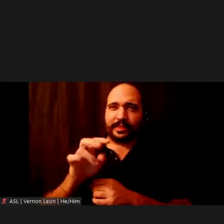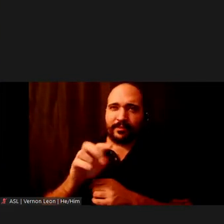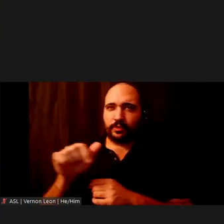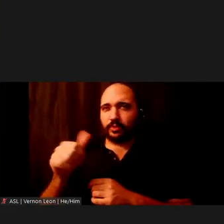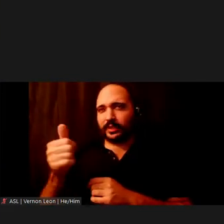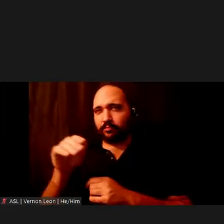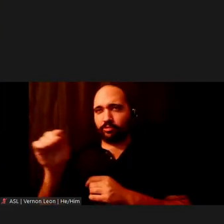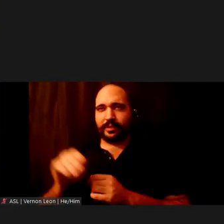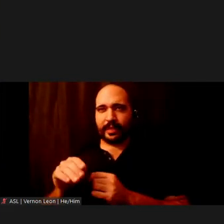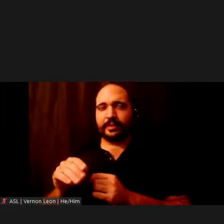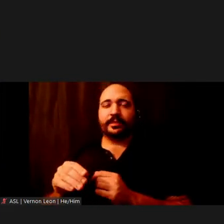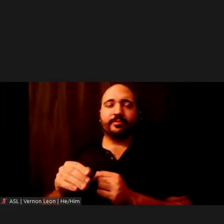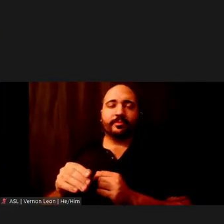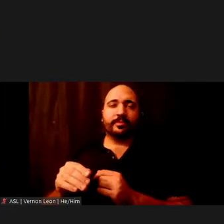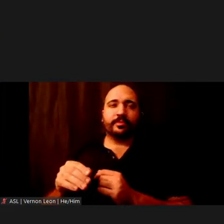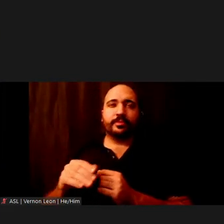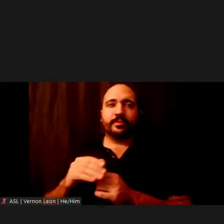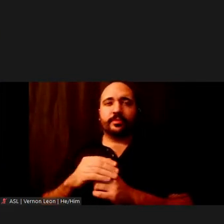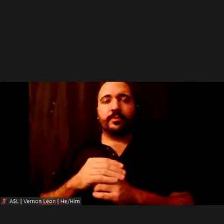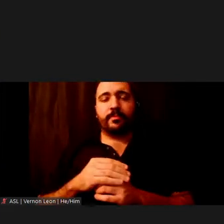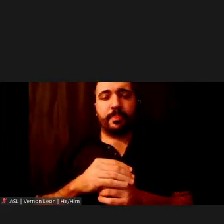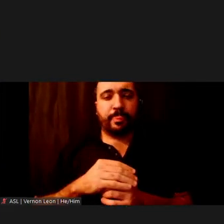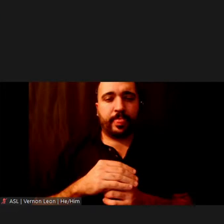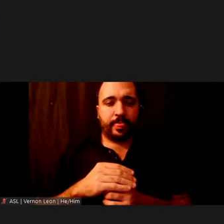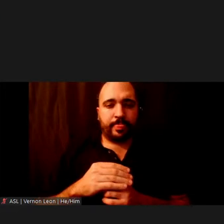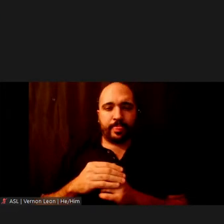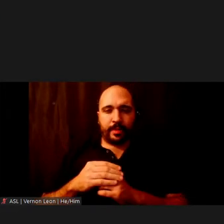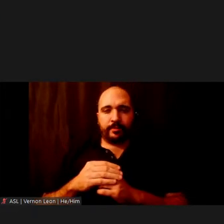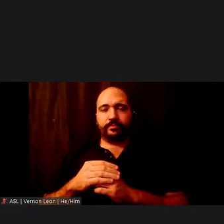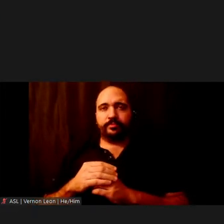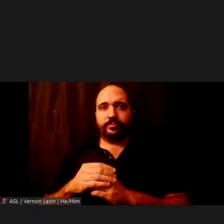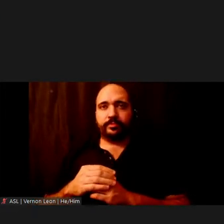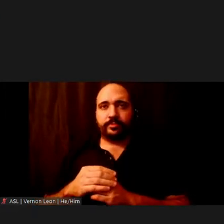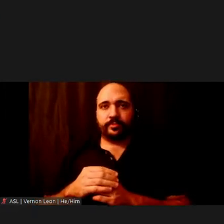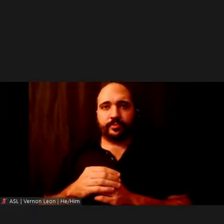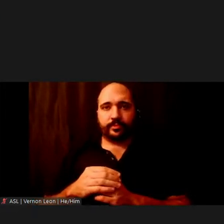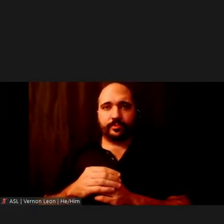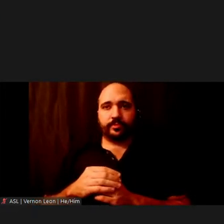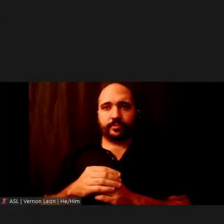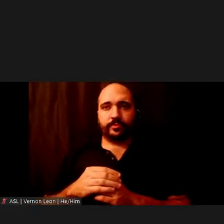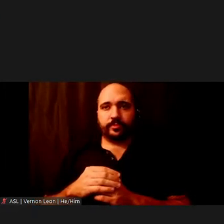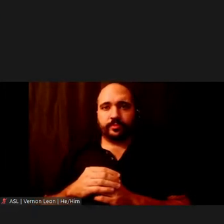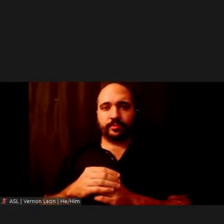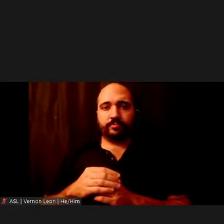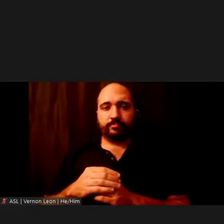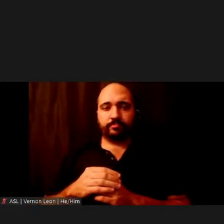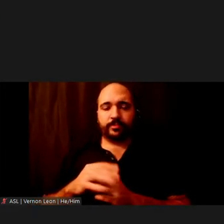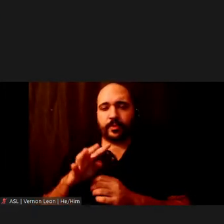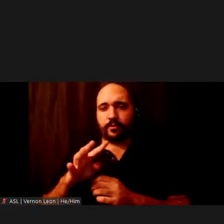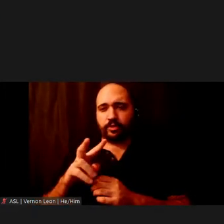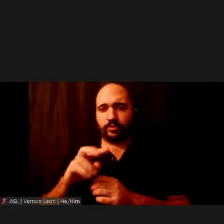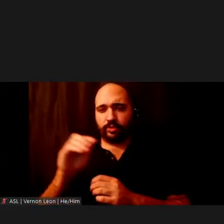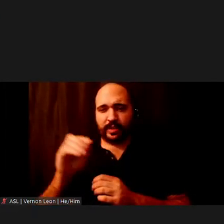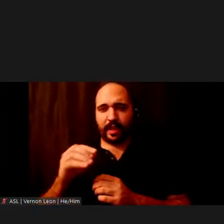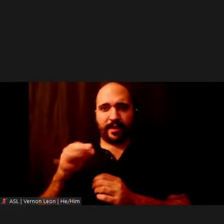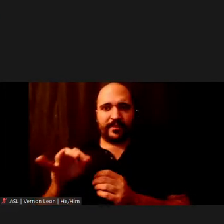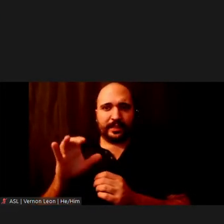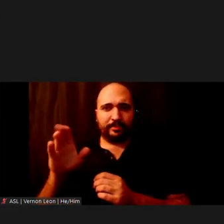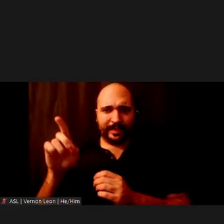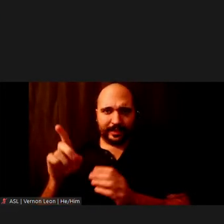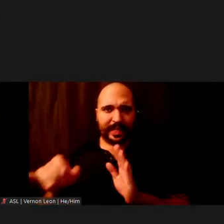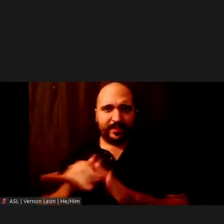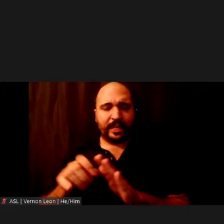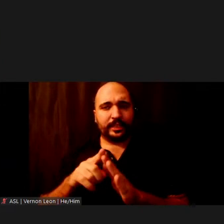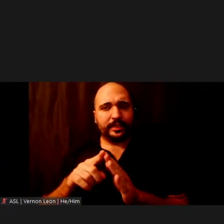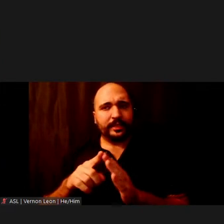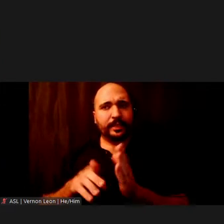42% of the Manhattan Central Business District identifies as a minority population, while 13% are low income. Based on preliminary model